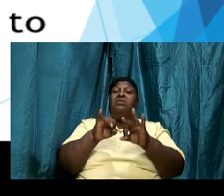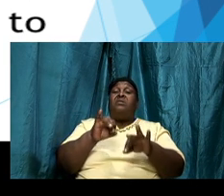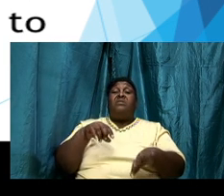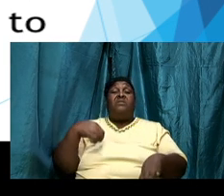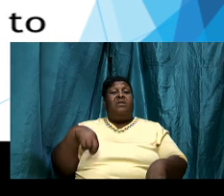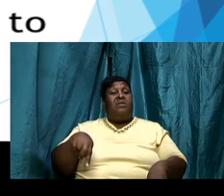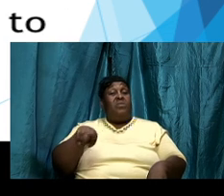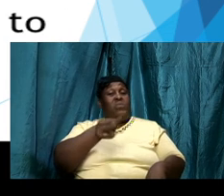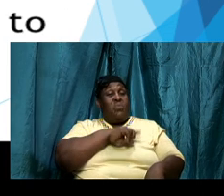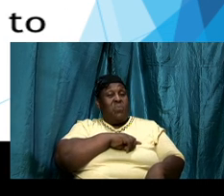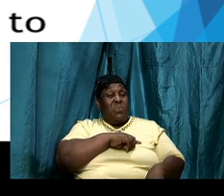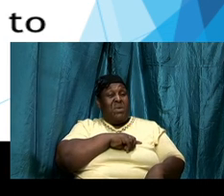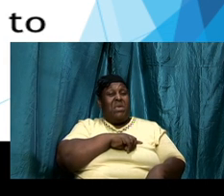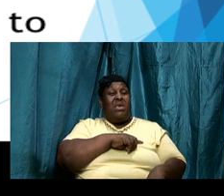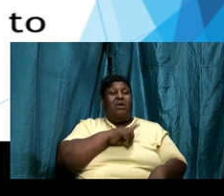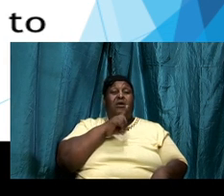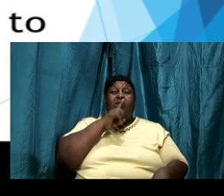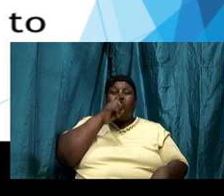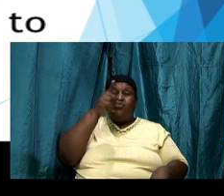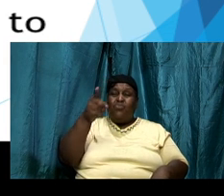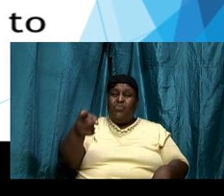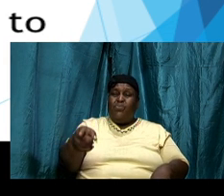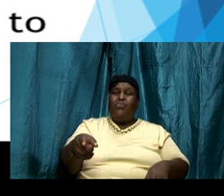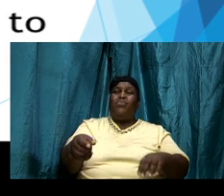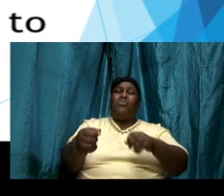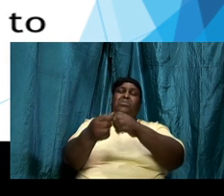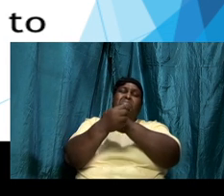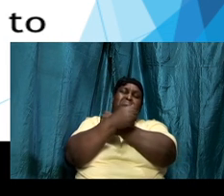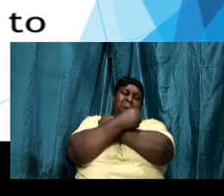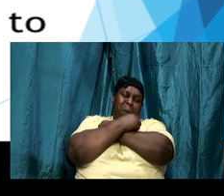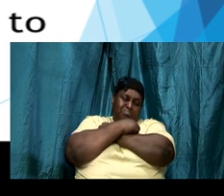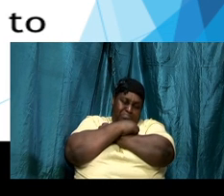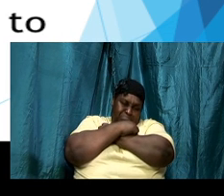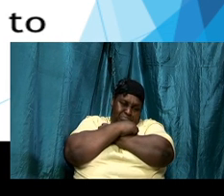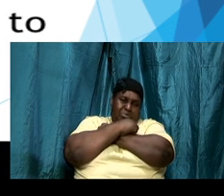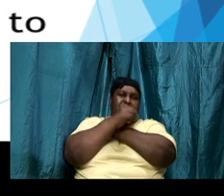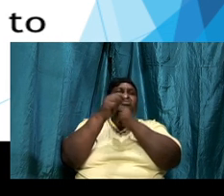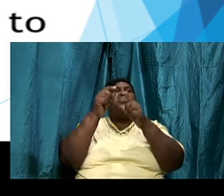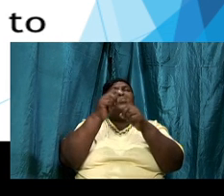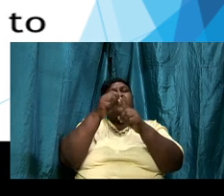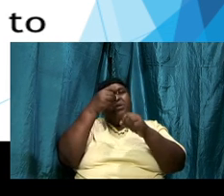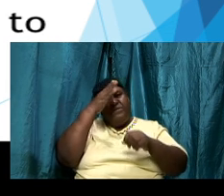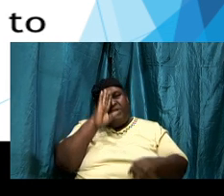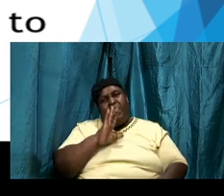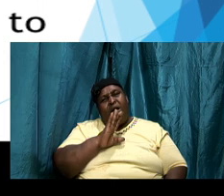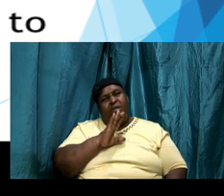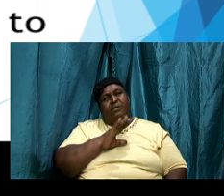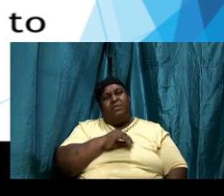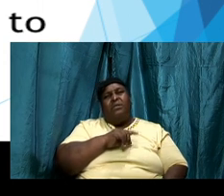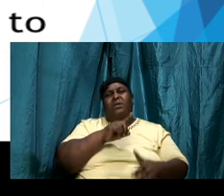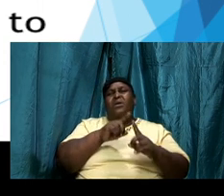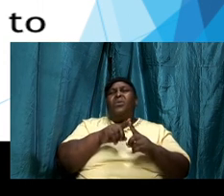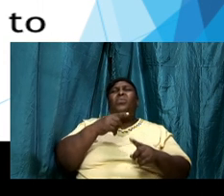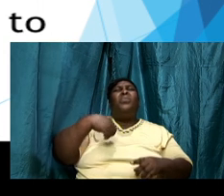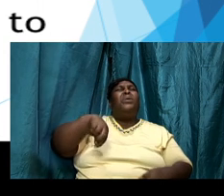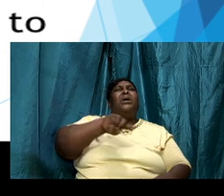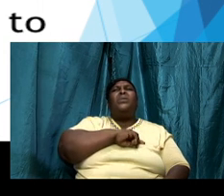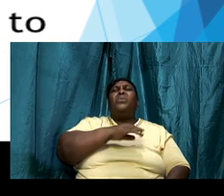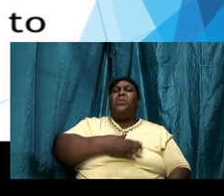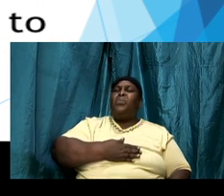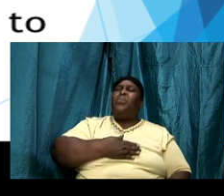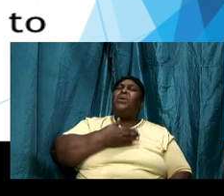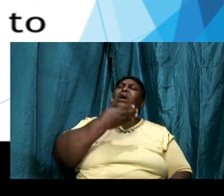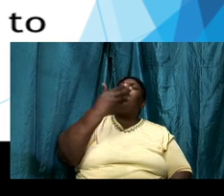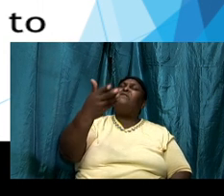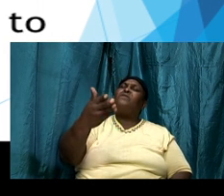literally embrace the word when we willfully take the word of God into our lives